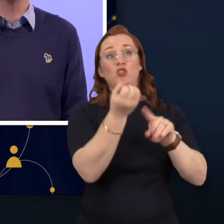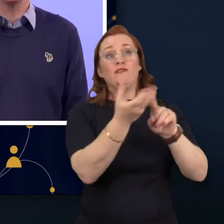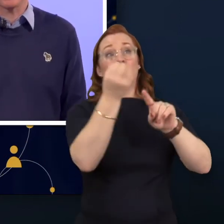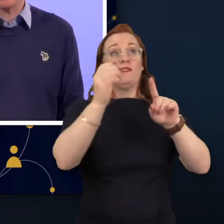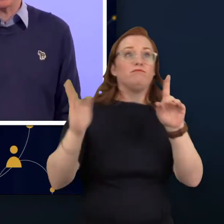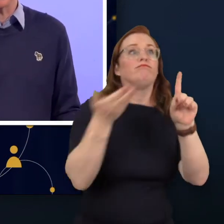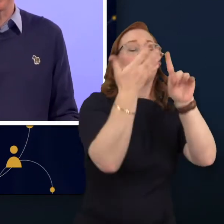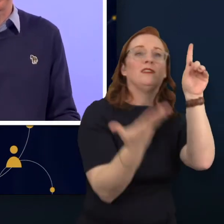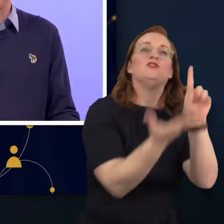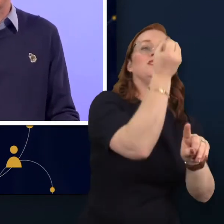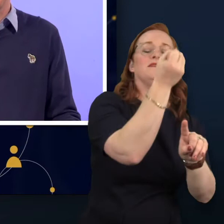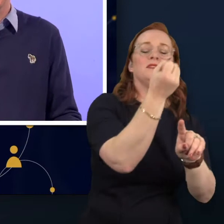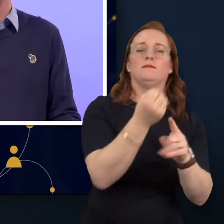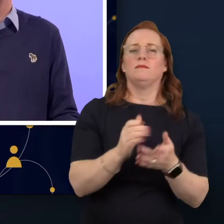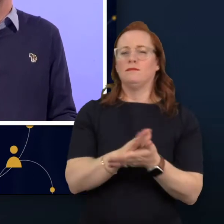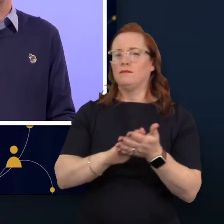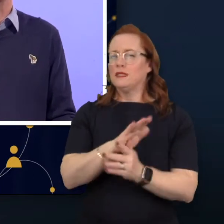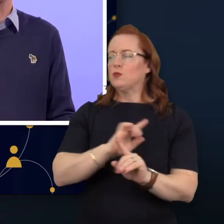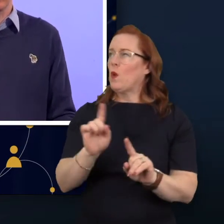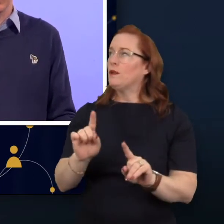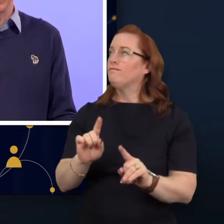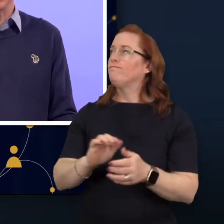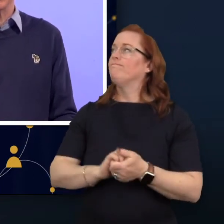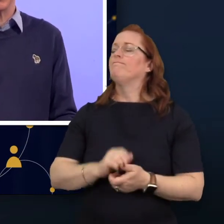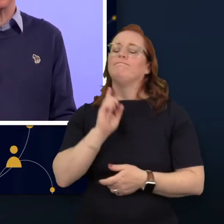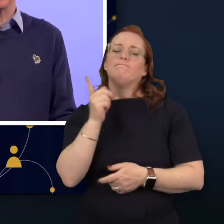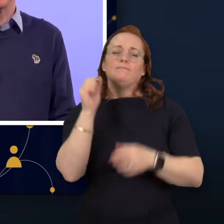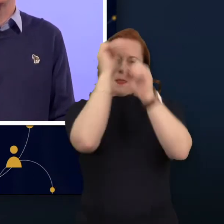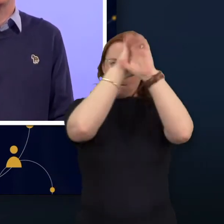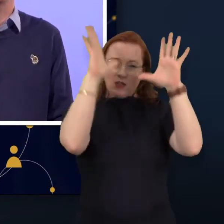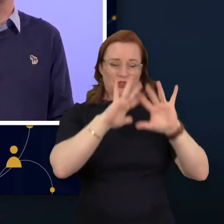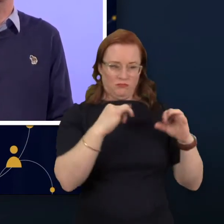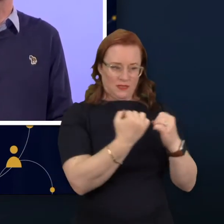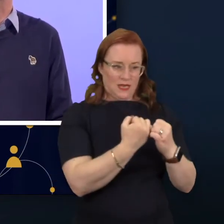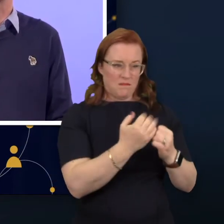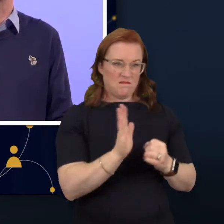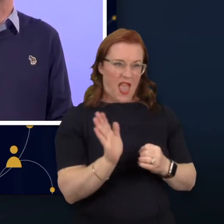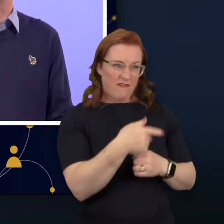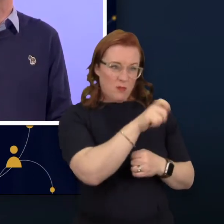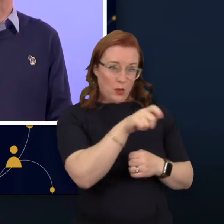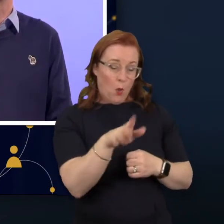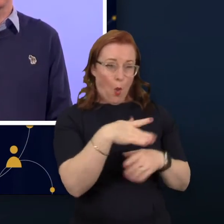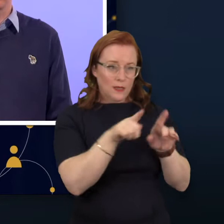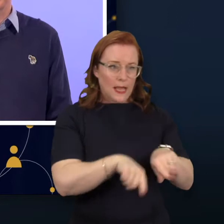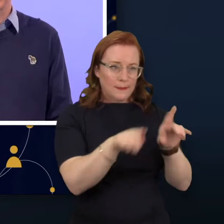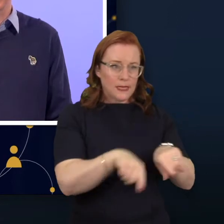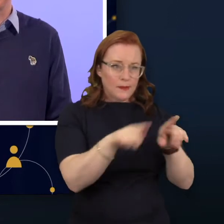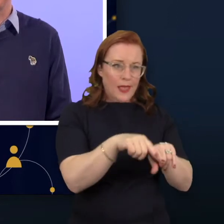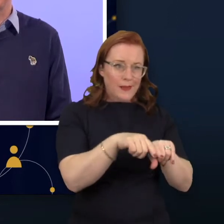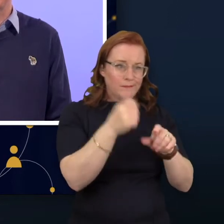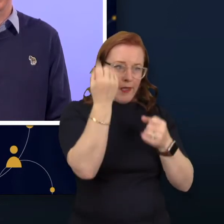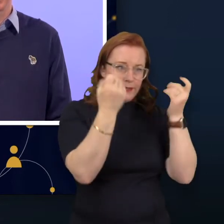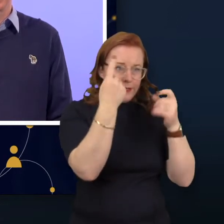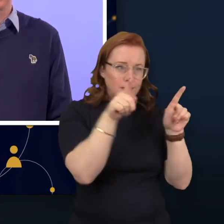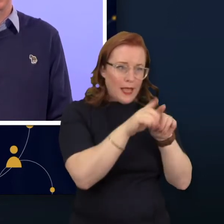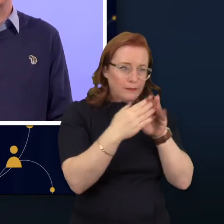So what do we mean by that? Imagine working in a team where everyone had the same ideas all of the time.